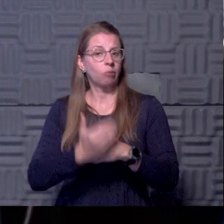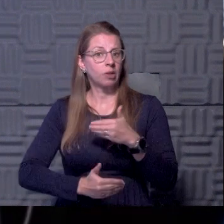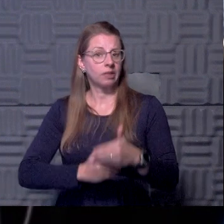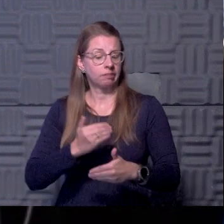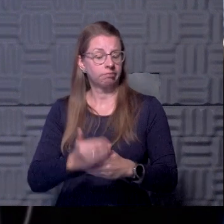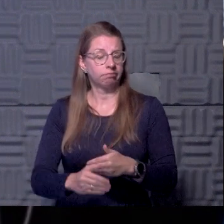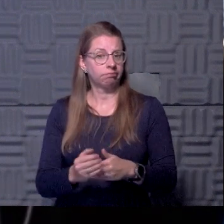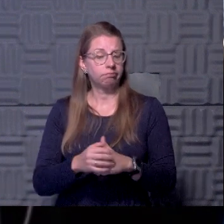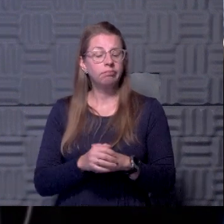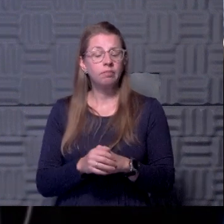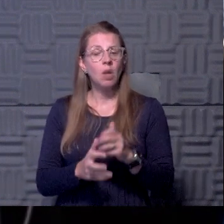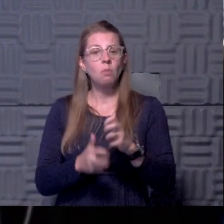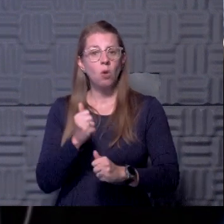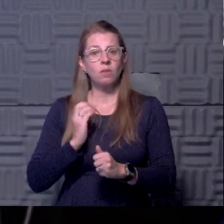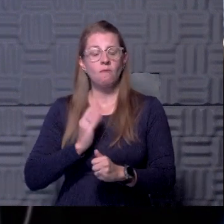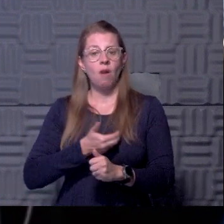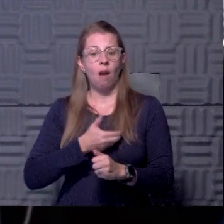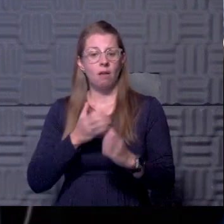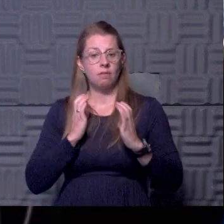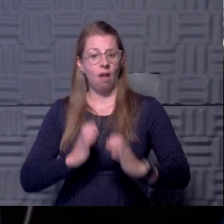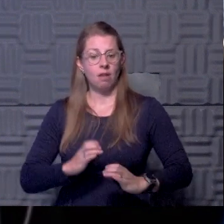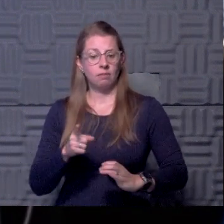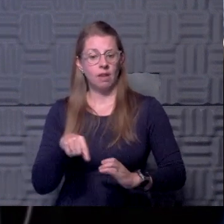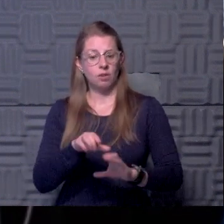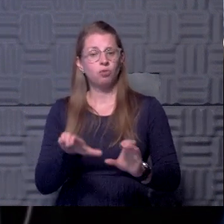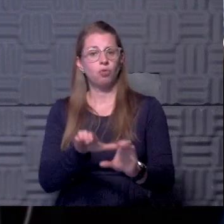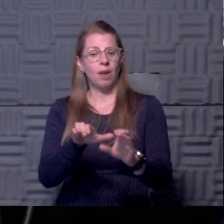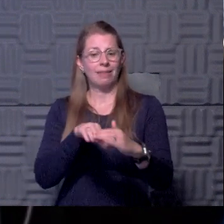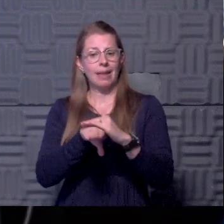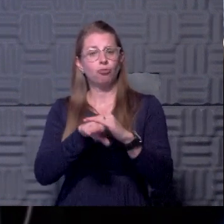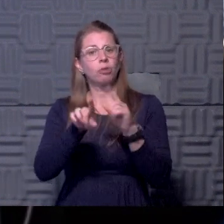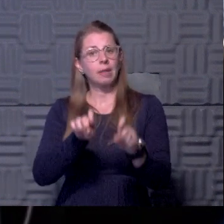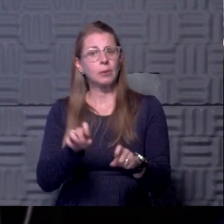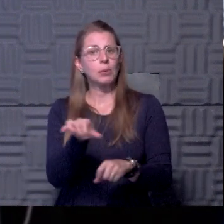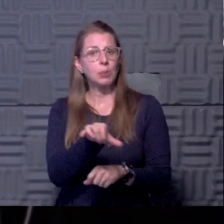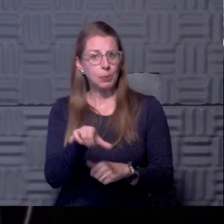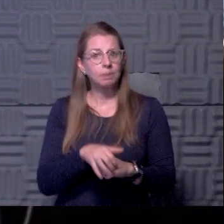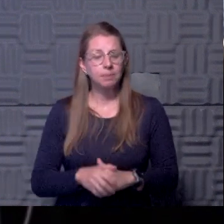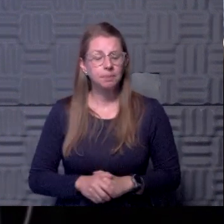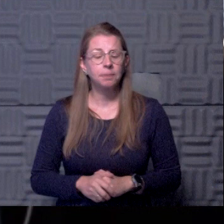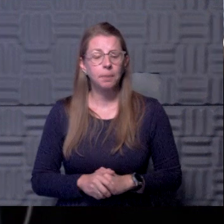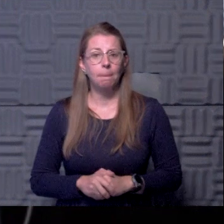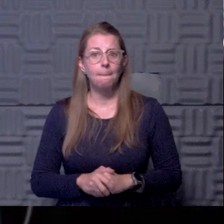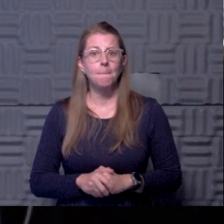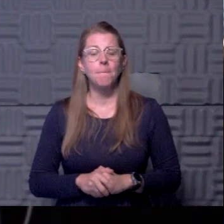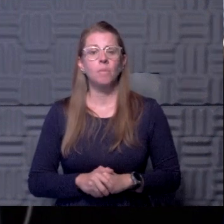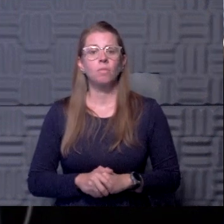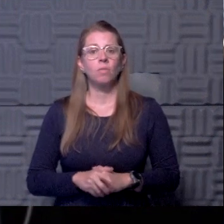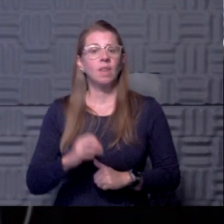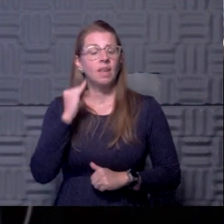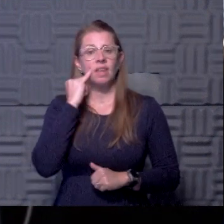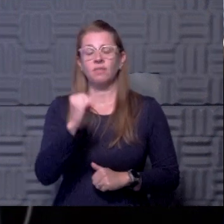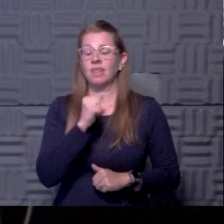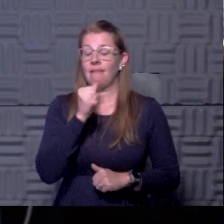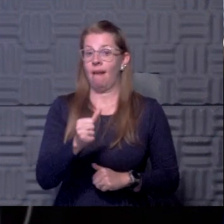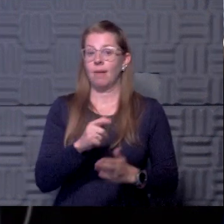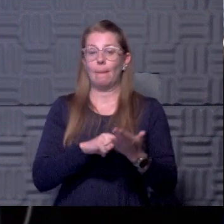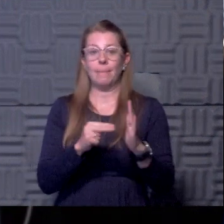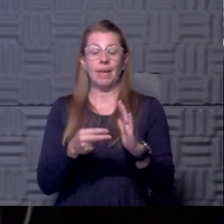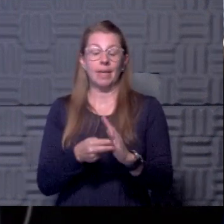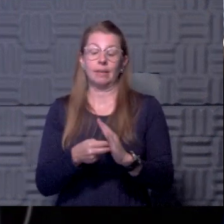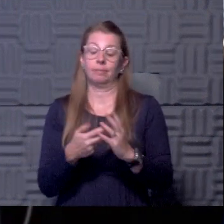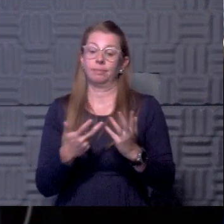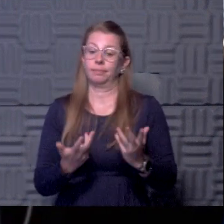most of our clients that I'm seeing, they are doing that, that entry testing. Um, and if they don't, you're effectively